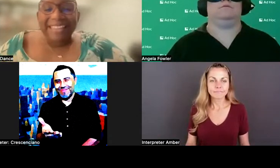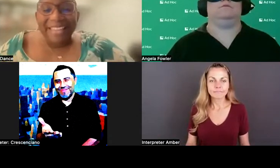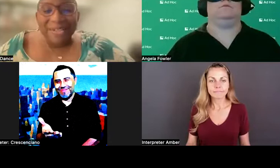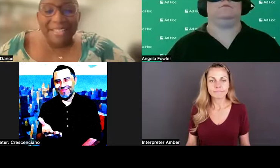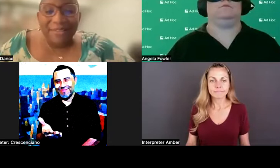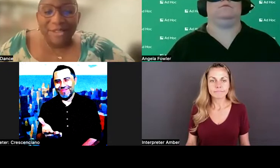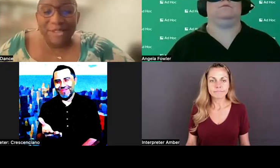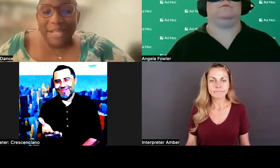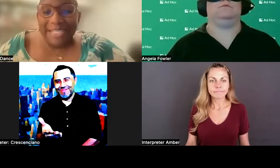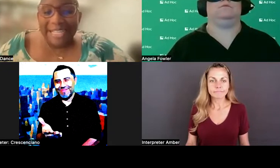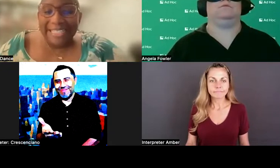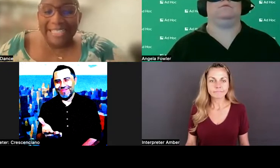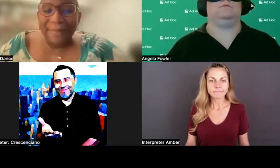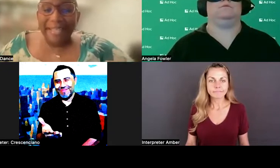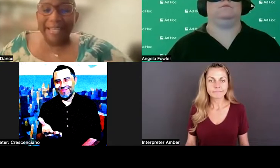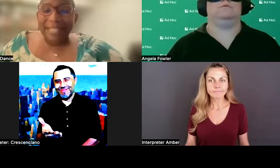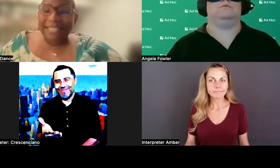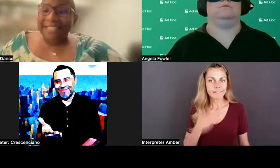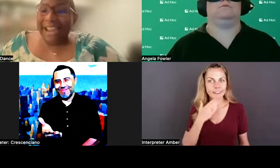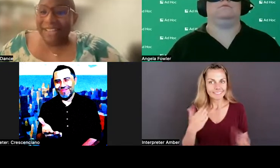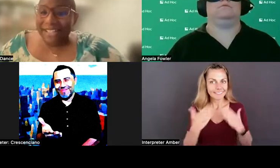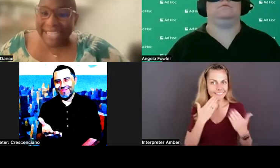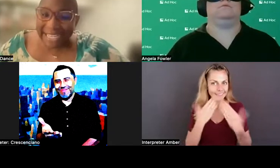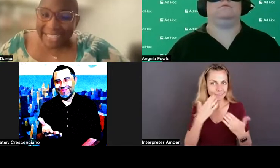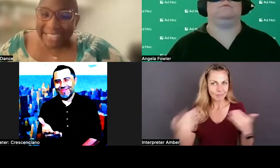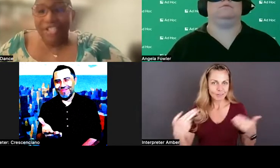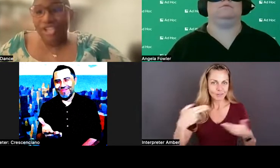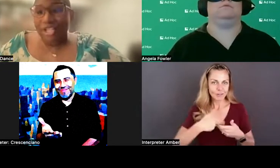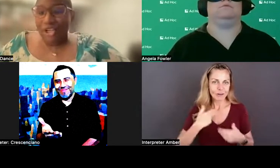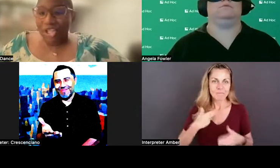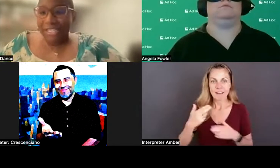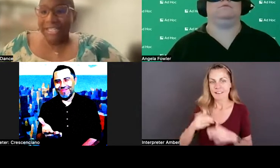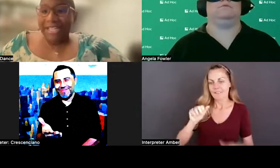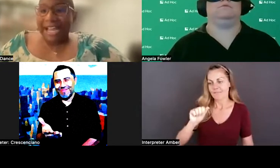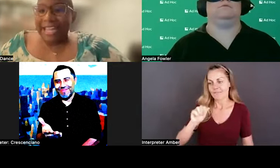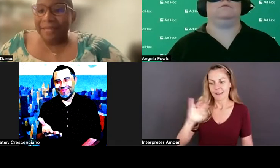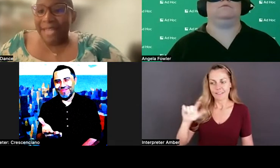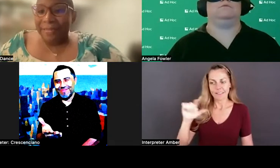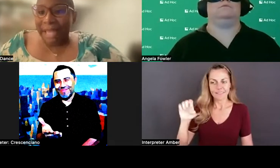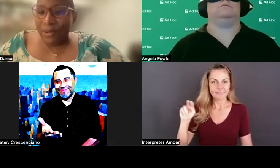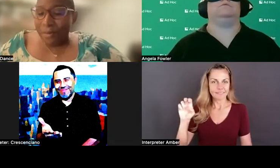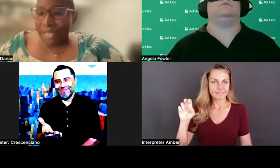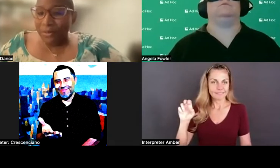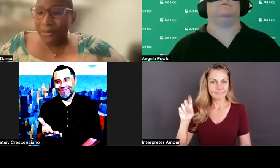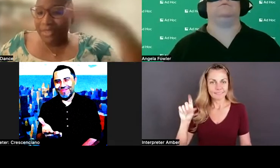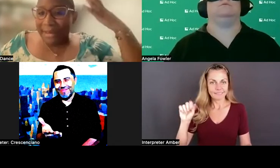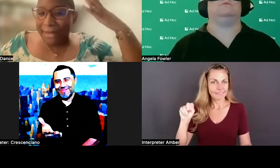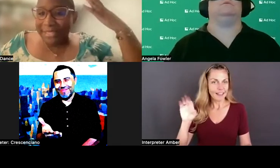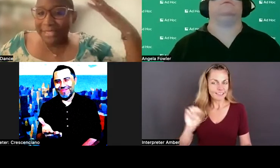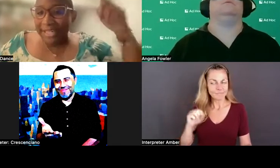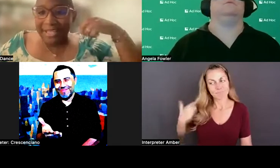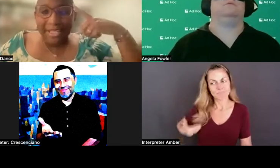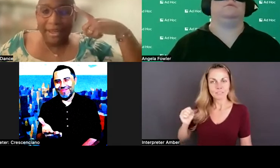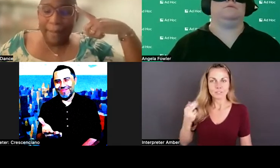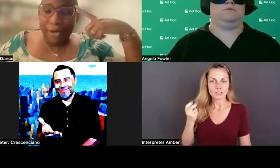Thank you again for joining us. My name is Arielle Dance, She-Her. I am a Black woman with a